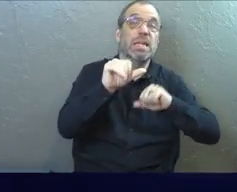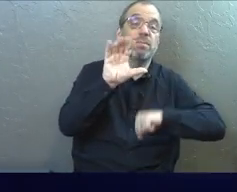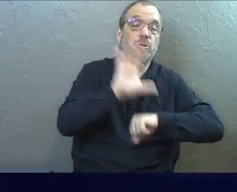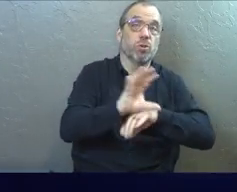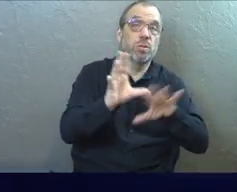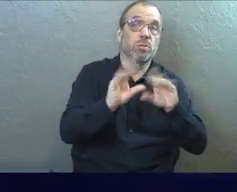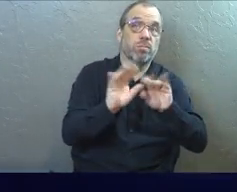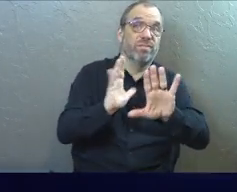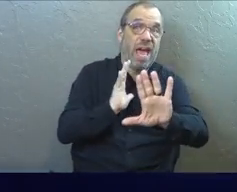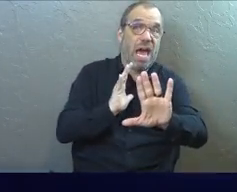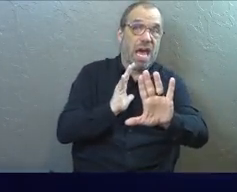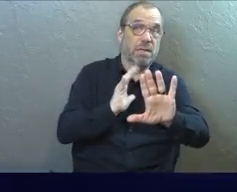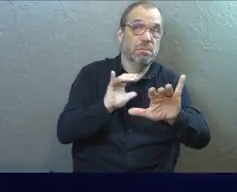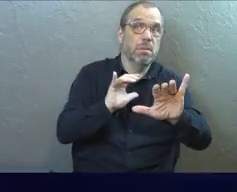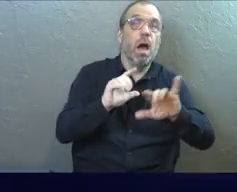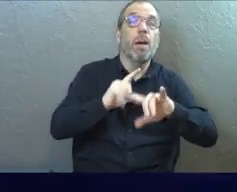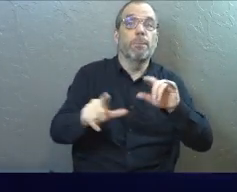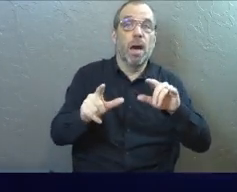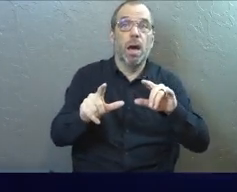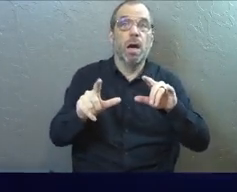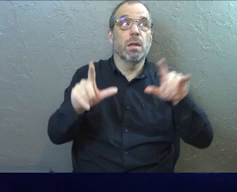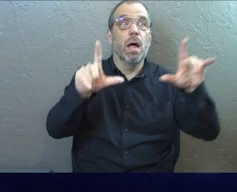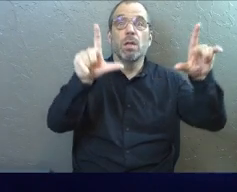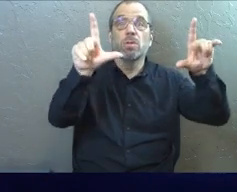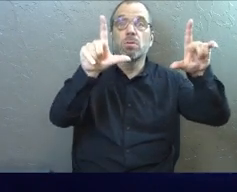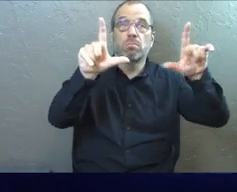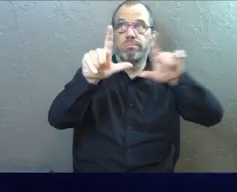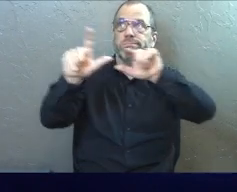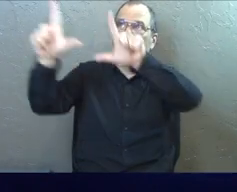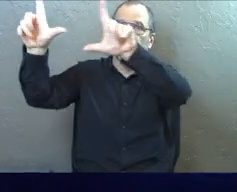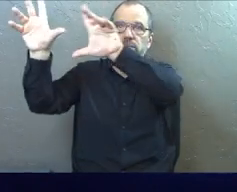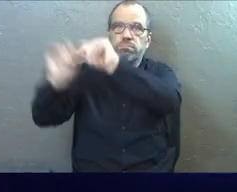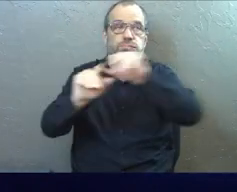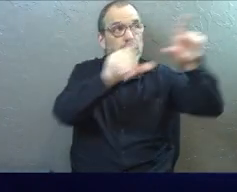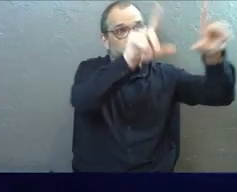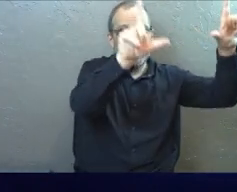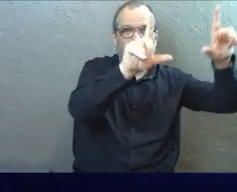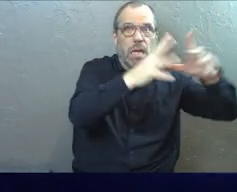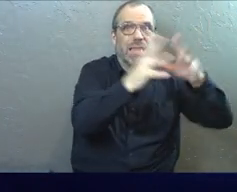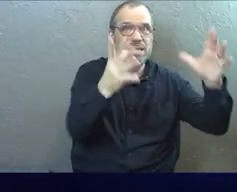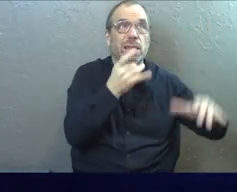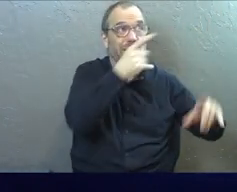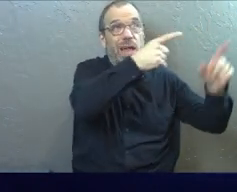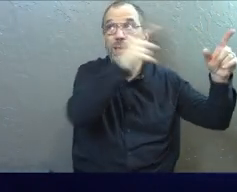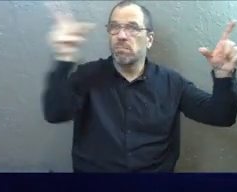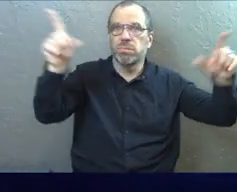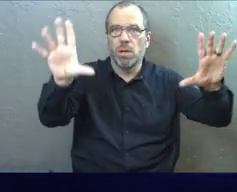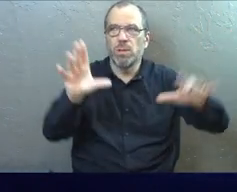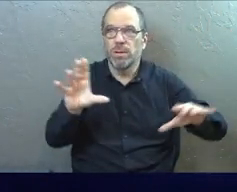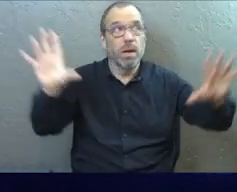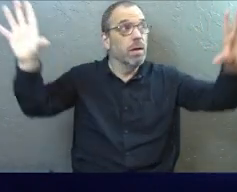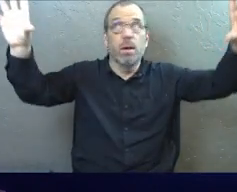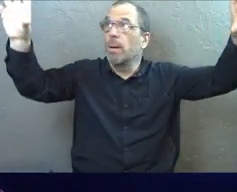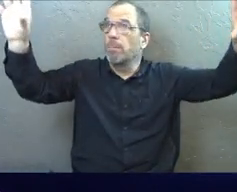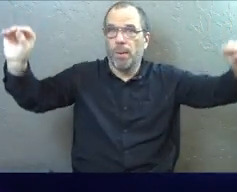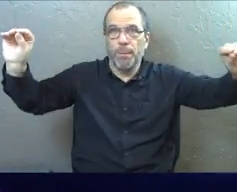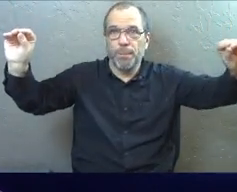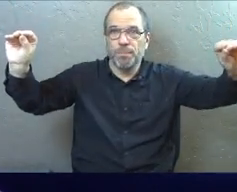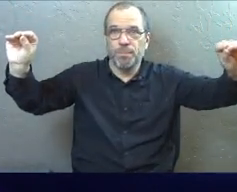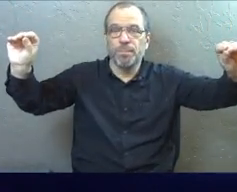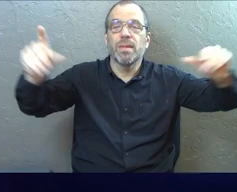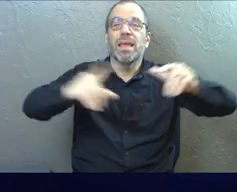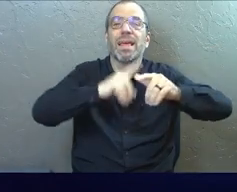that's 100% fine. No problem. So we're going to turn the screens off because those actually give off a lot of light. So we're going to turn those off.